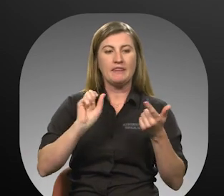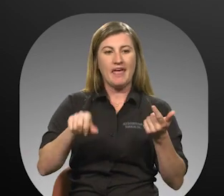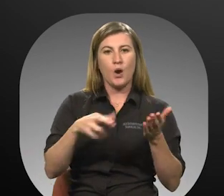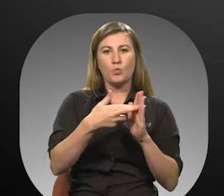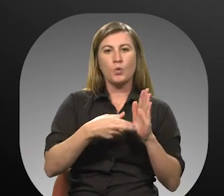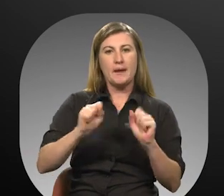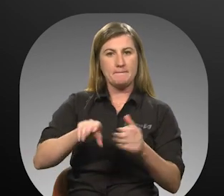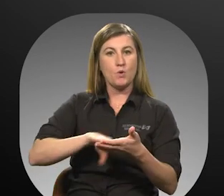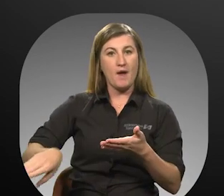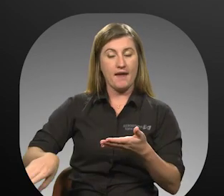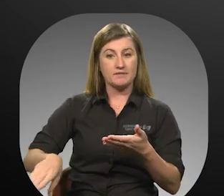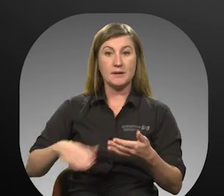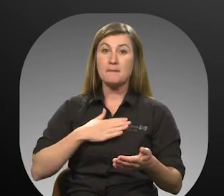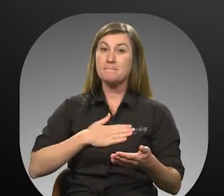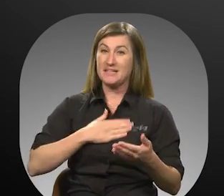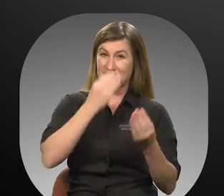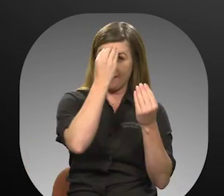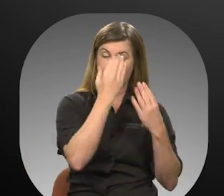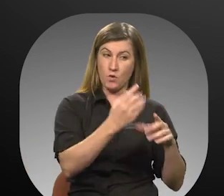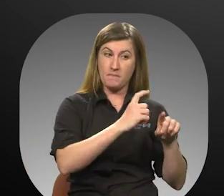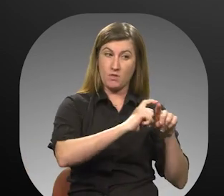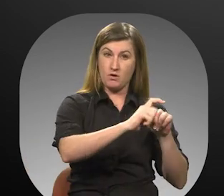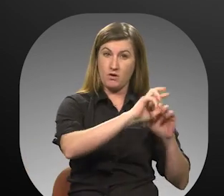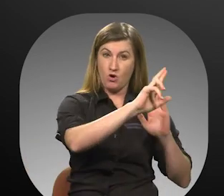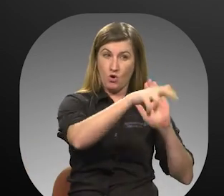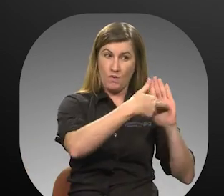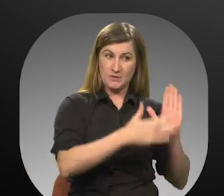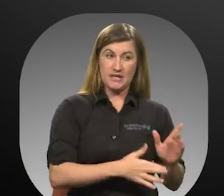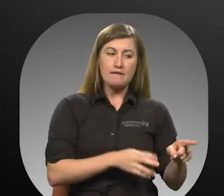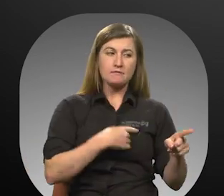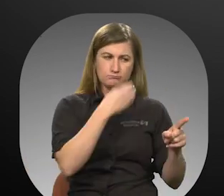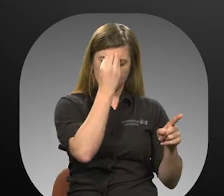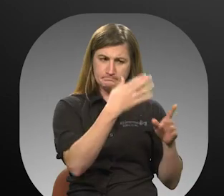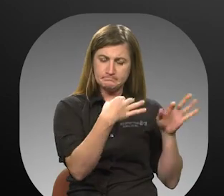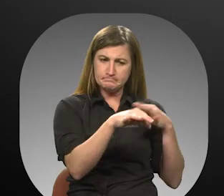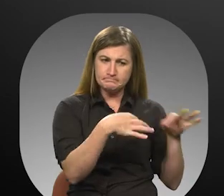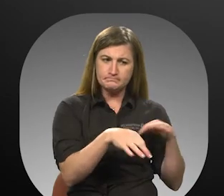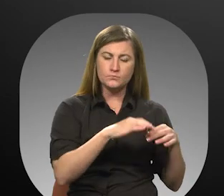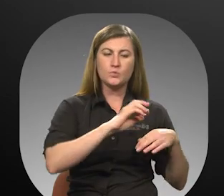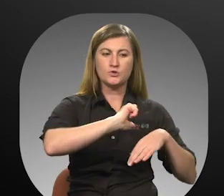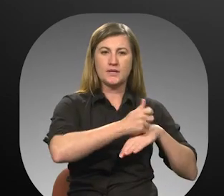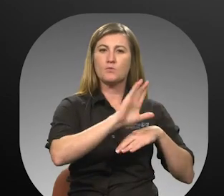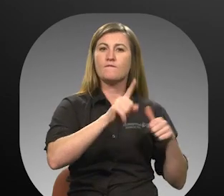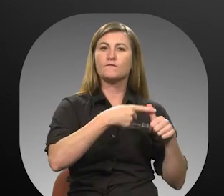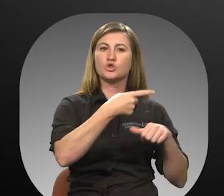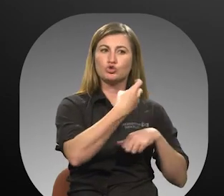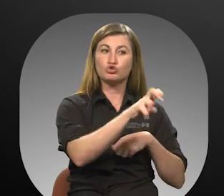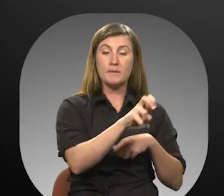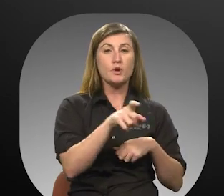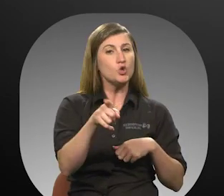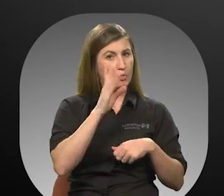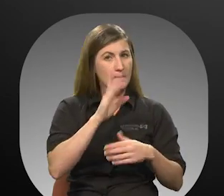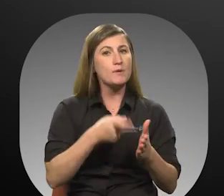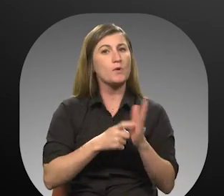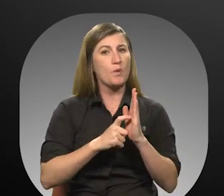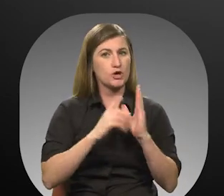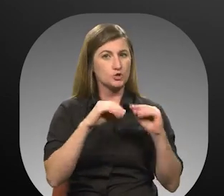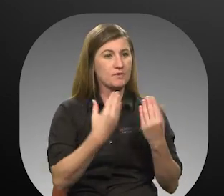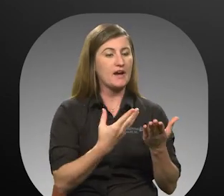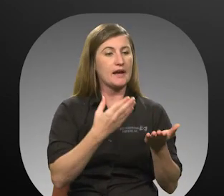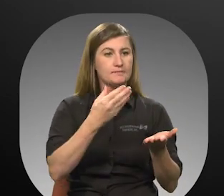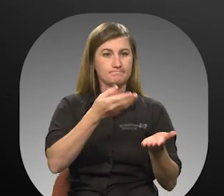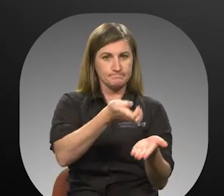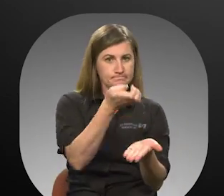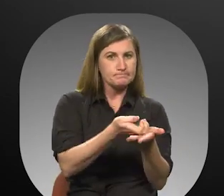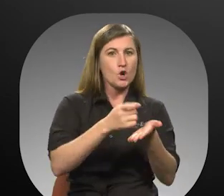will be waived. 8. inform the call center agent of your situation when you schedule your first trip. 9. will be required to provide